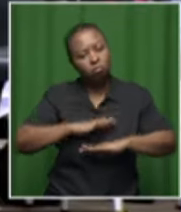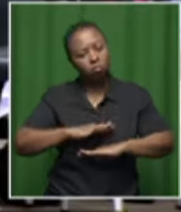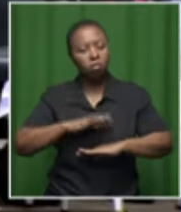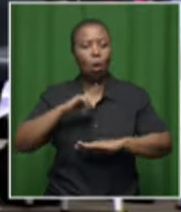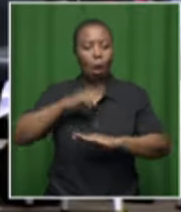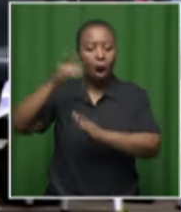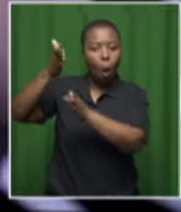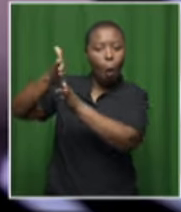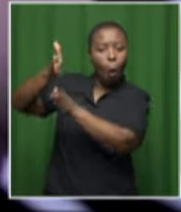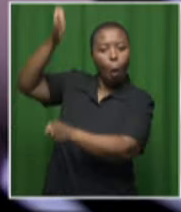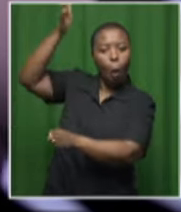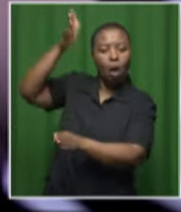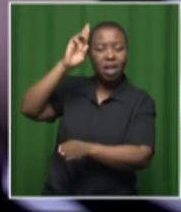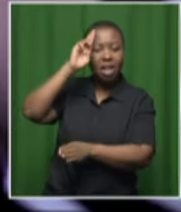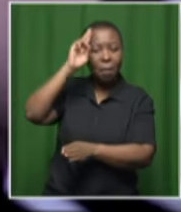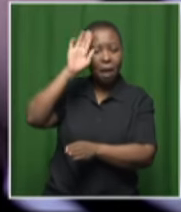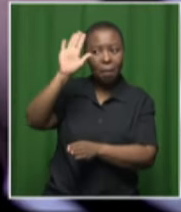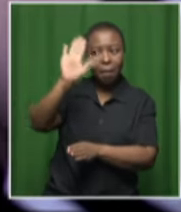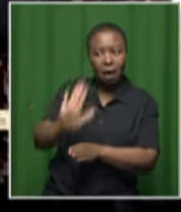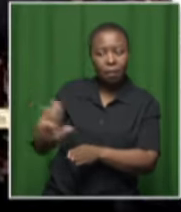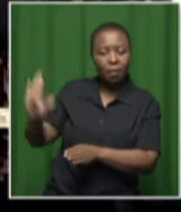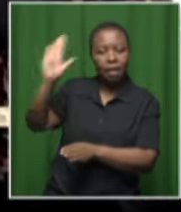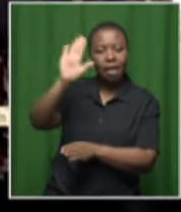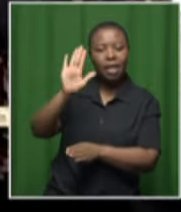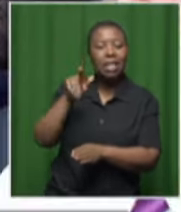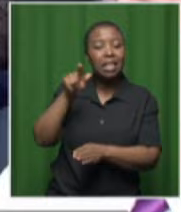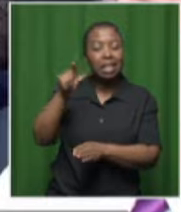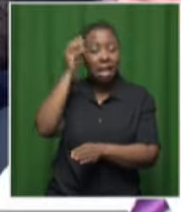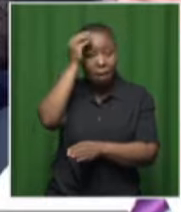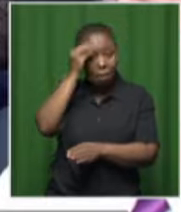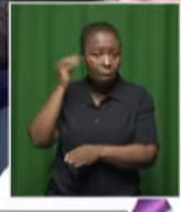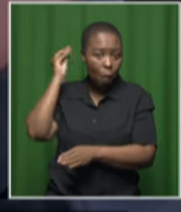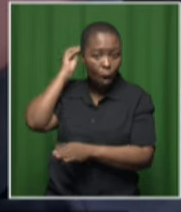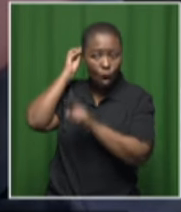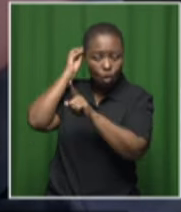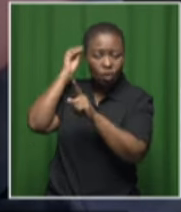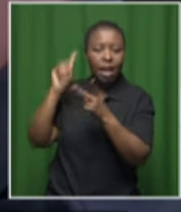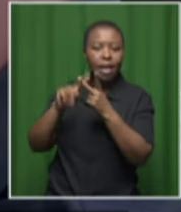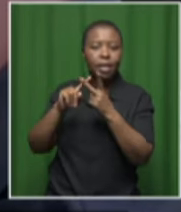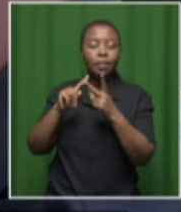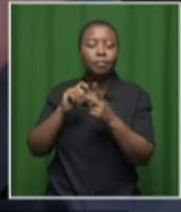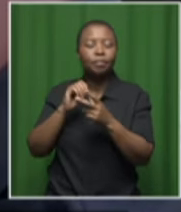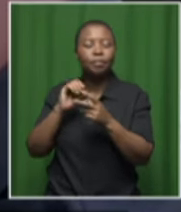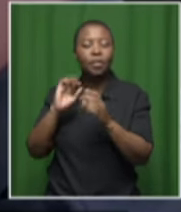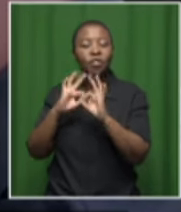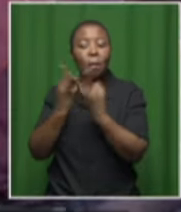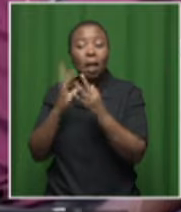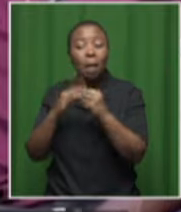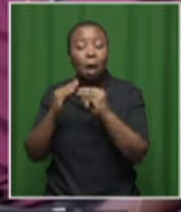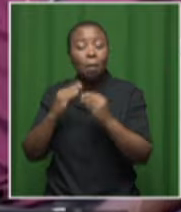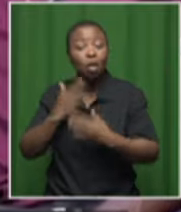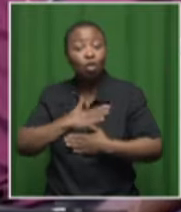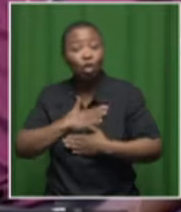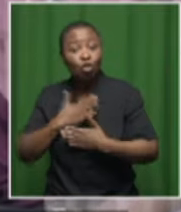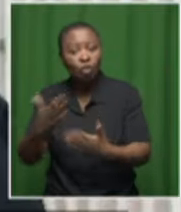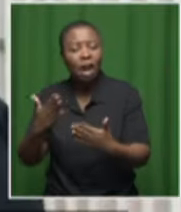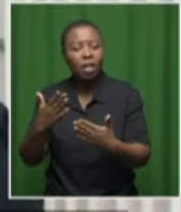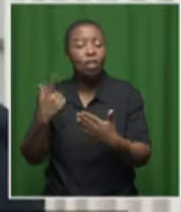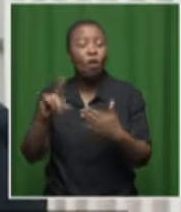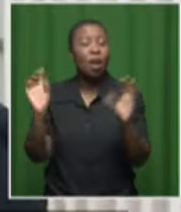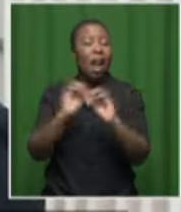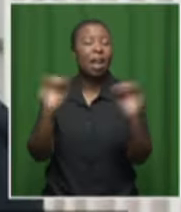Remembrance saying at least the memory and sacrifice of their loved ones were not in vain.